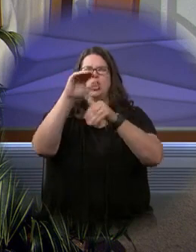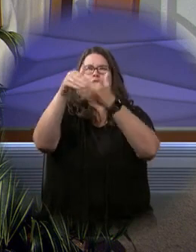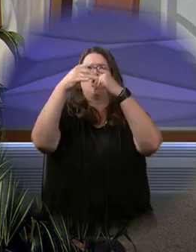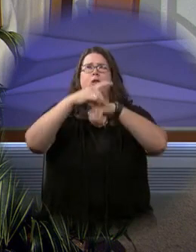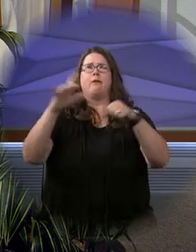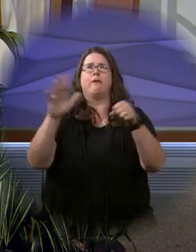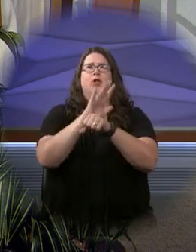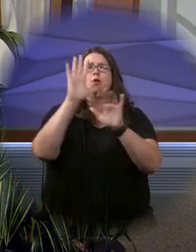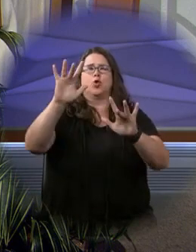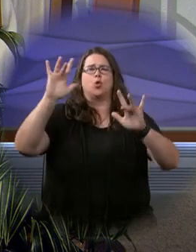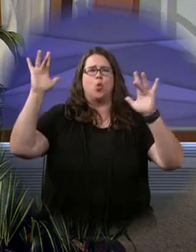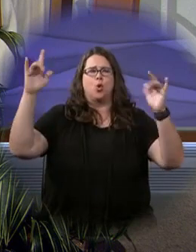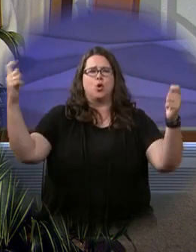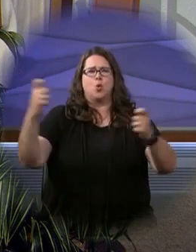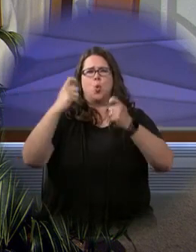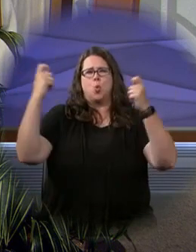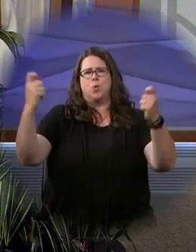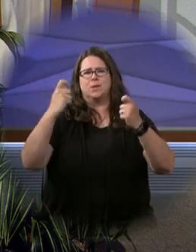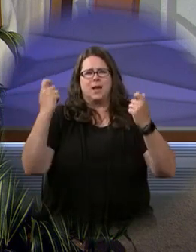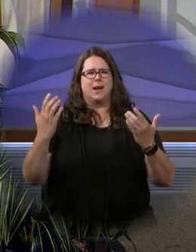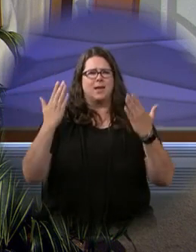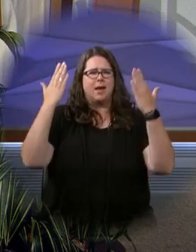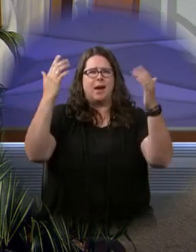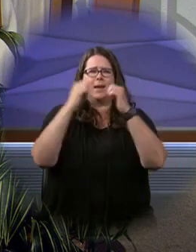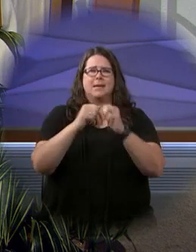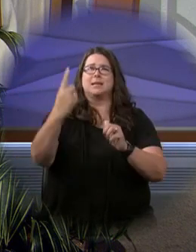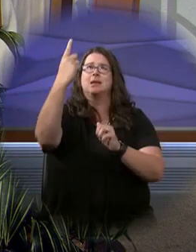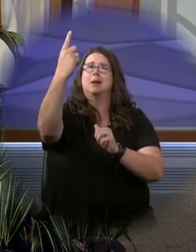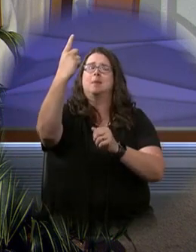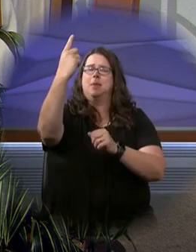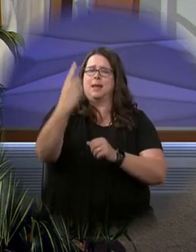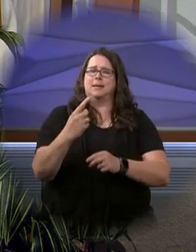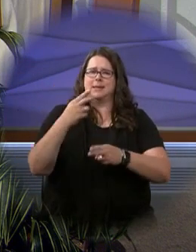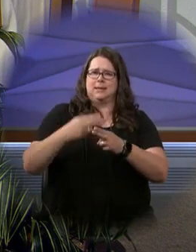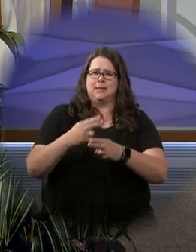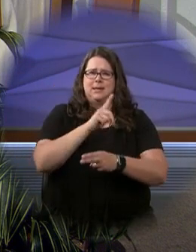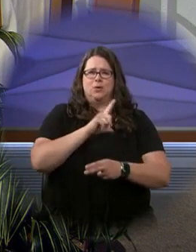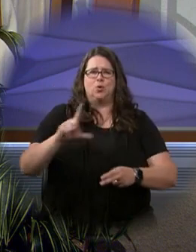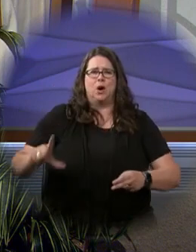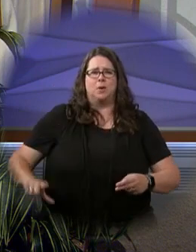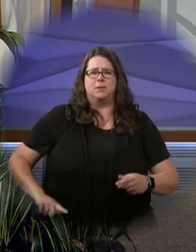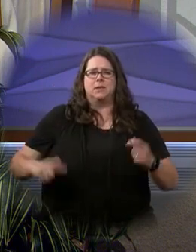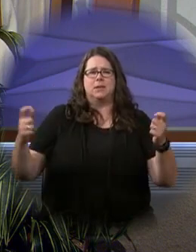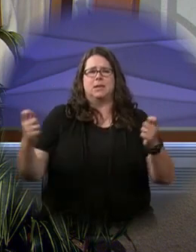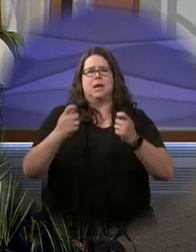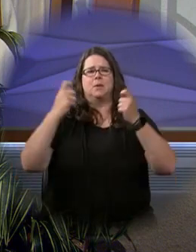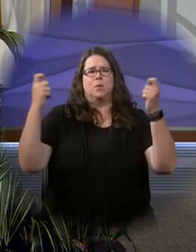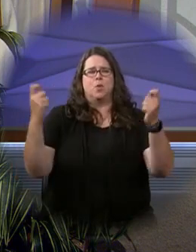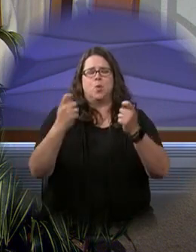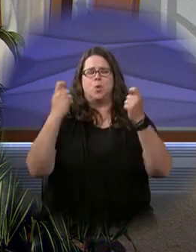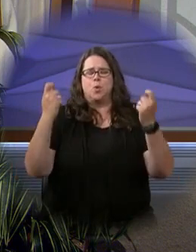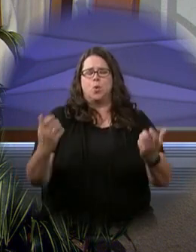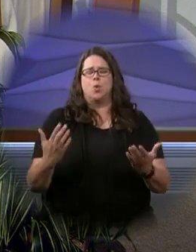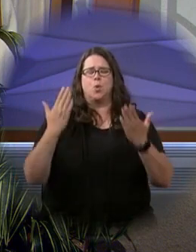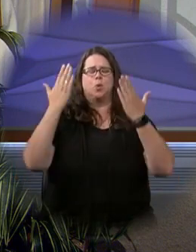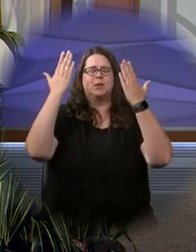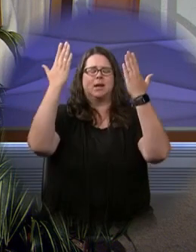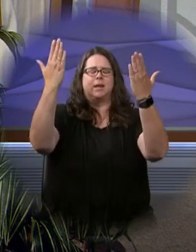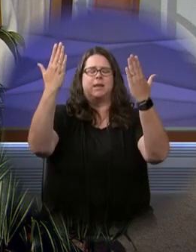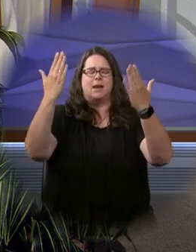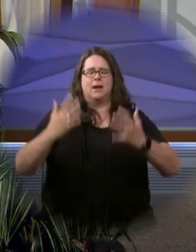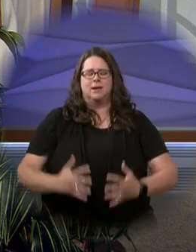heaven and earth are full of your glory. Hosanna in the highest. Blessed is he who comes in the name of the Lord.